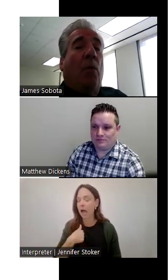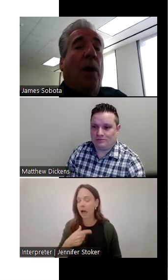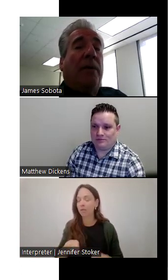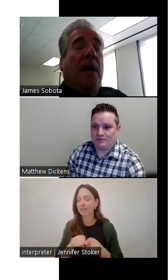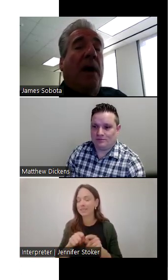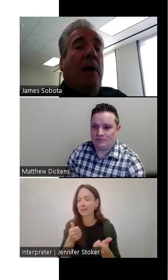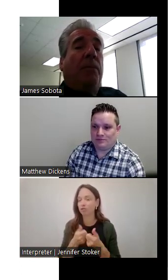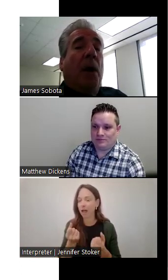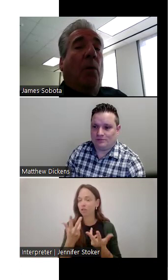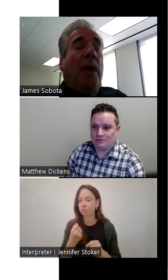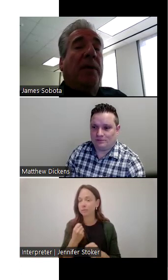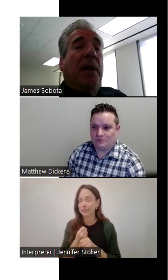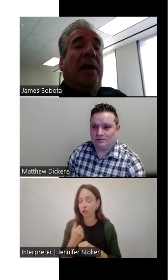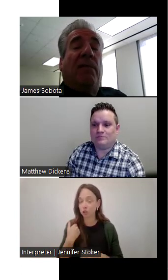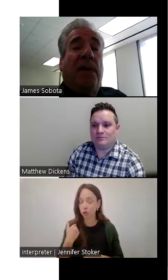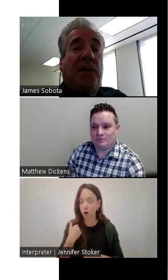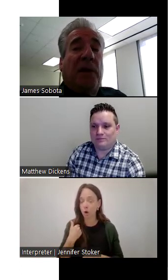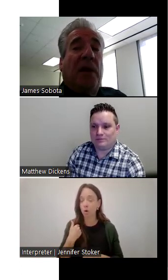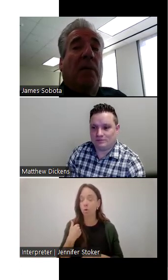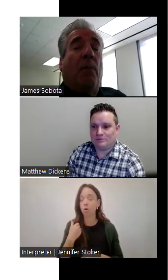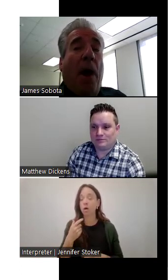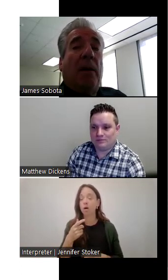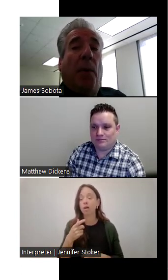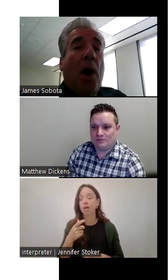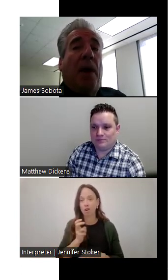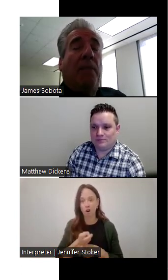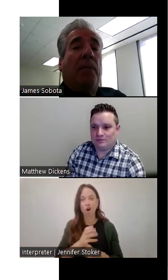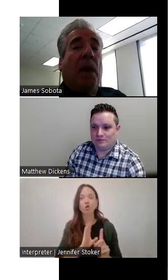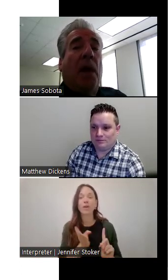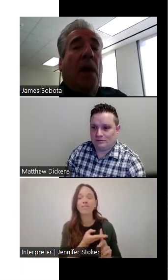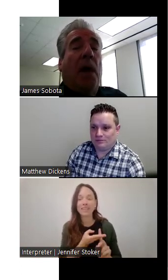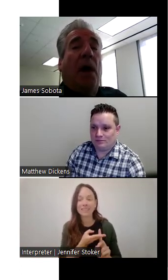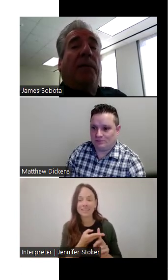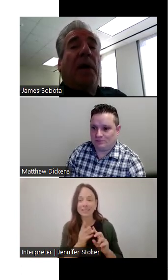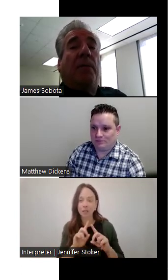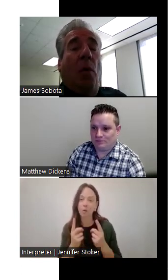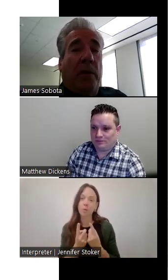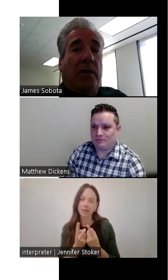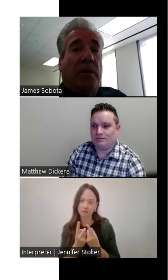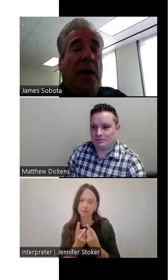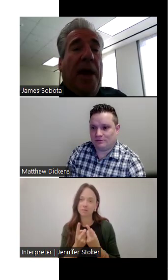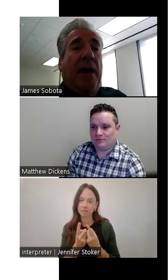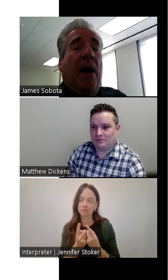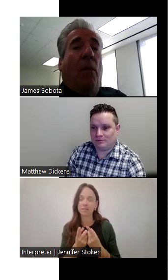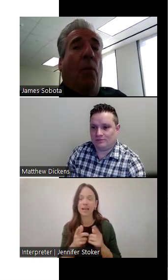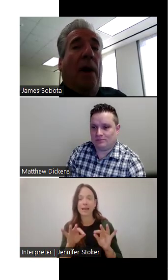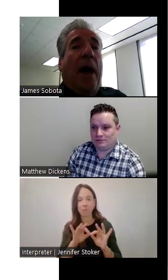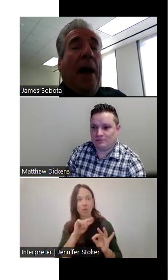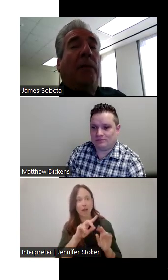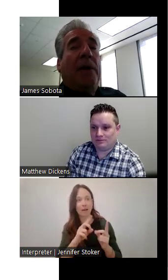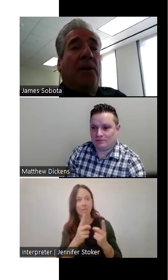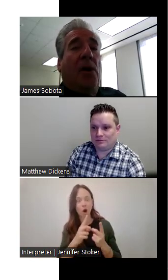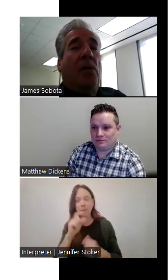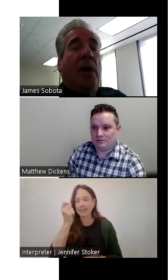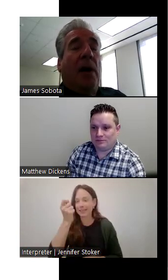with, uh, with convincing my department of the importance and what